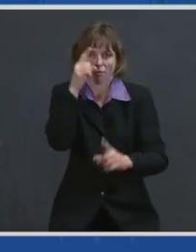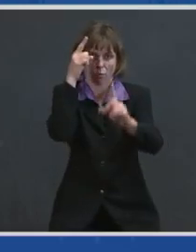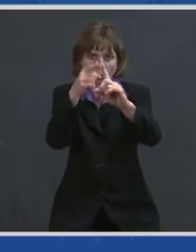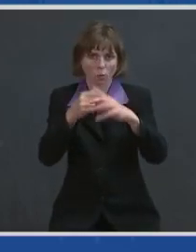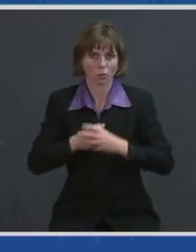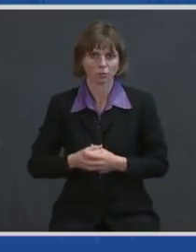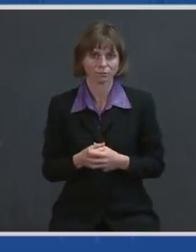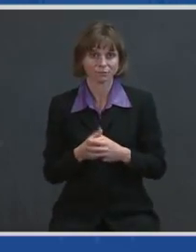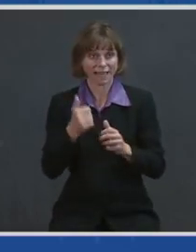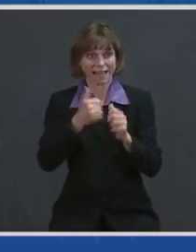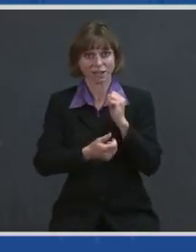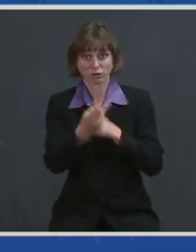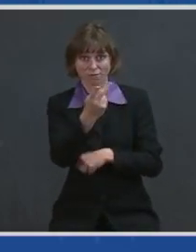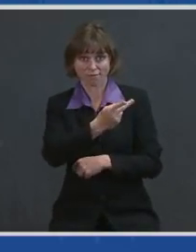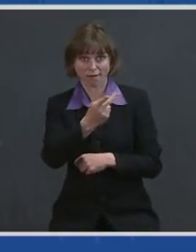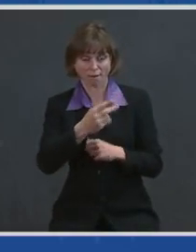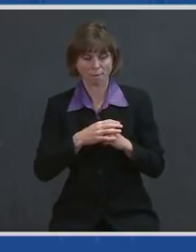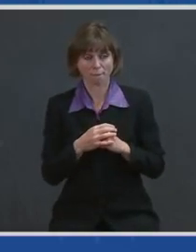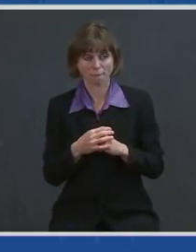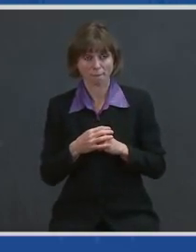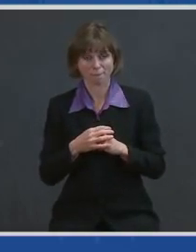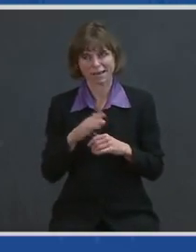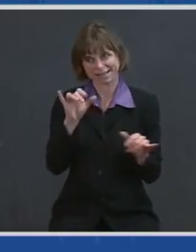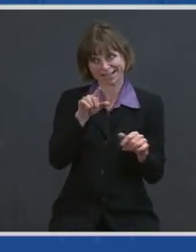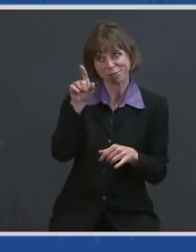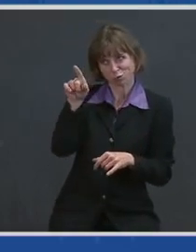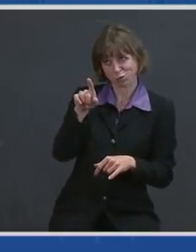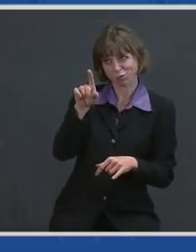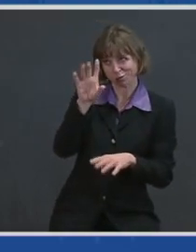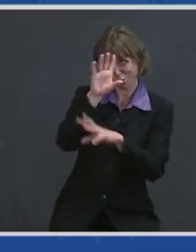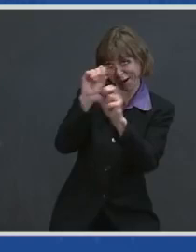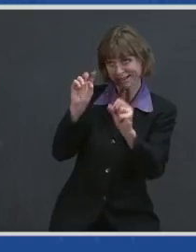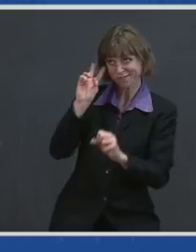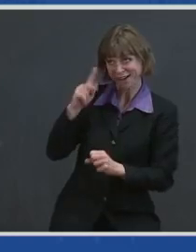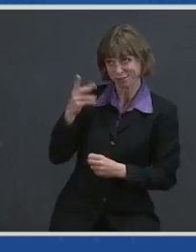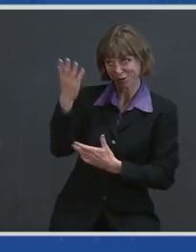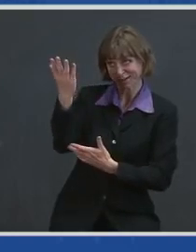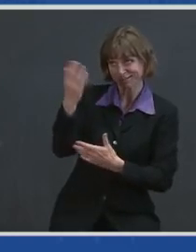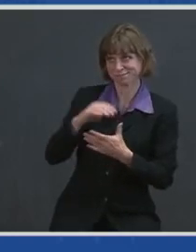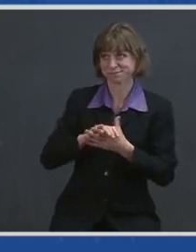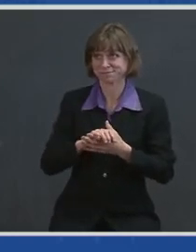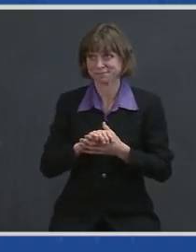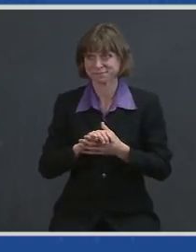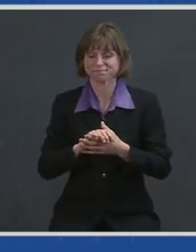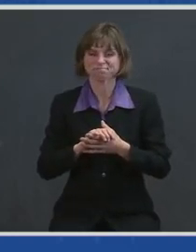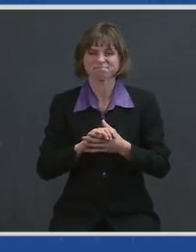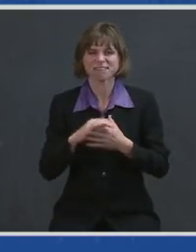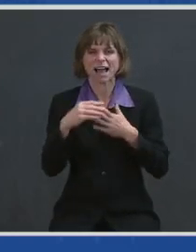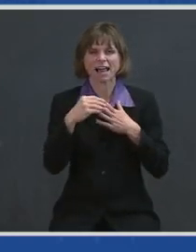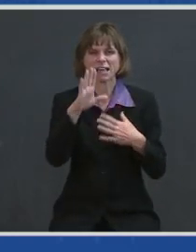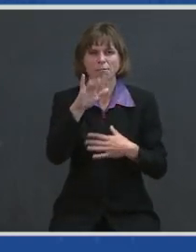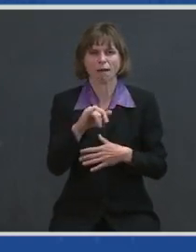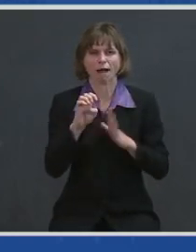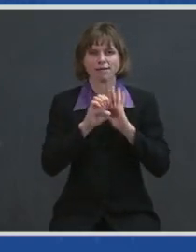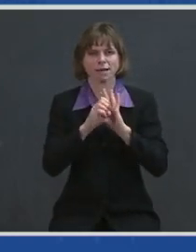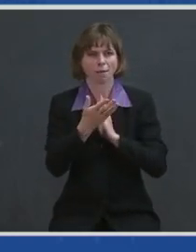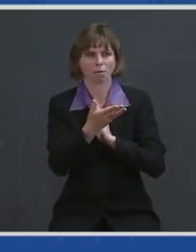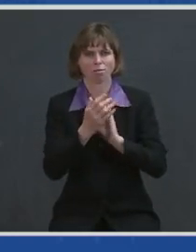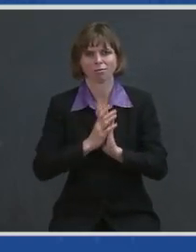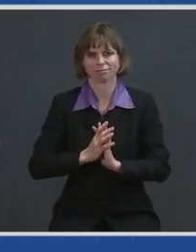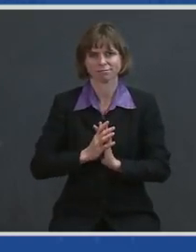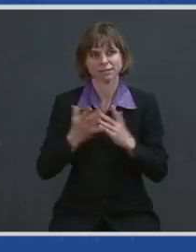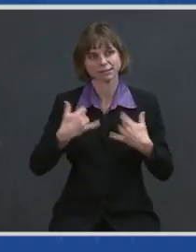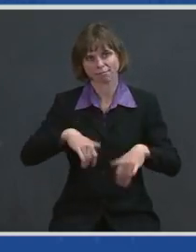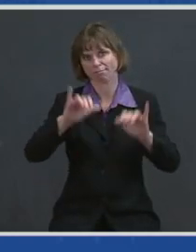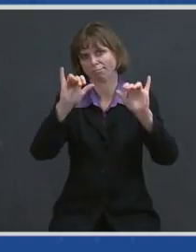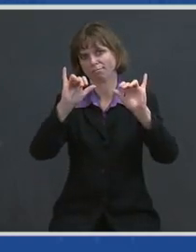each in their own way, like you, Mr. President and Madam Vice President, has led by example. And they still do.